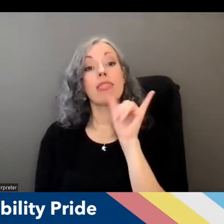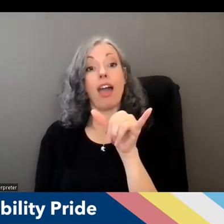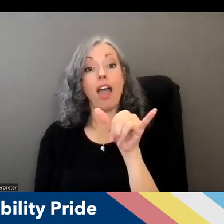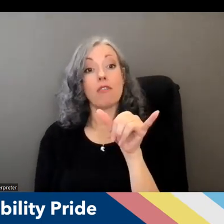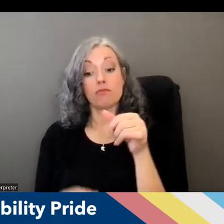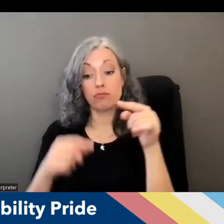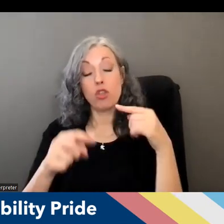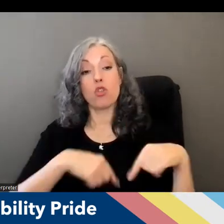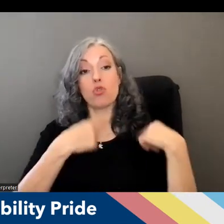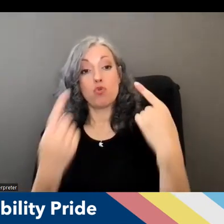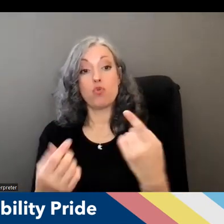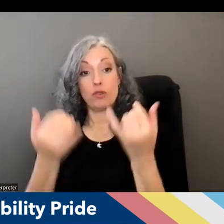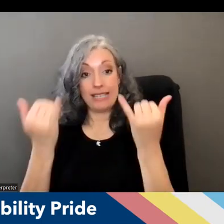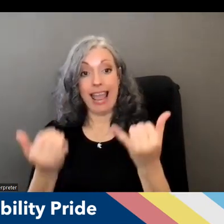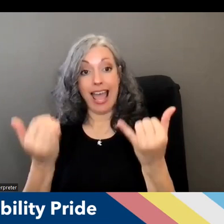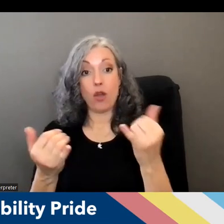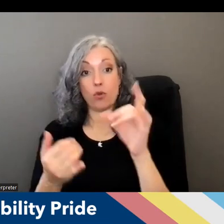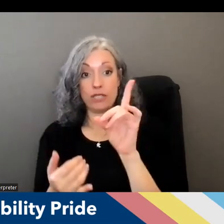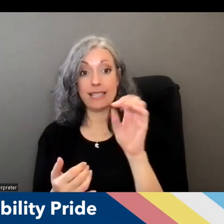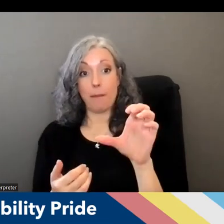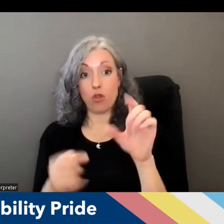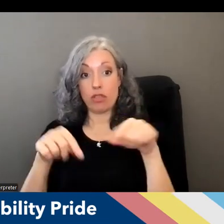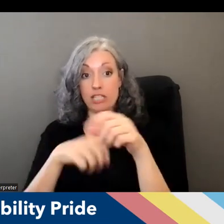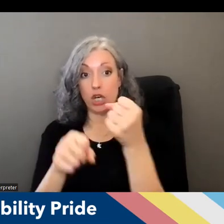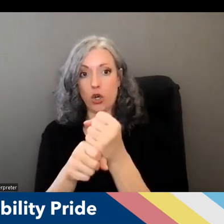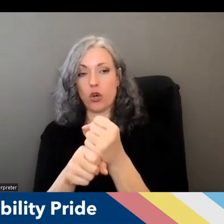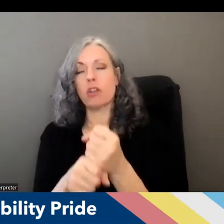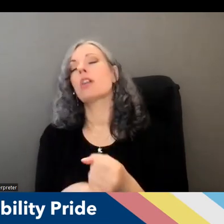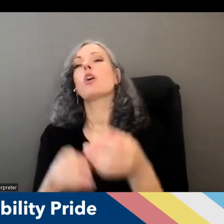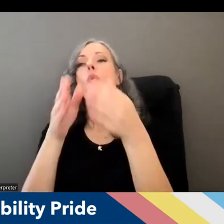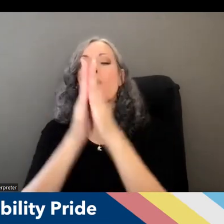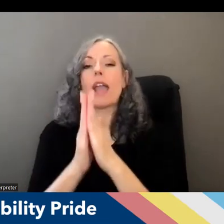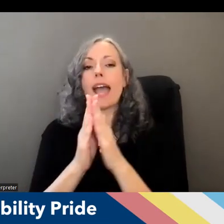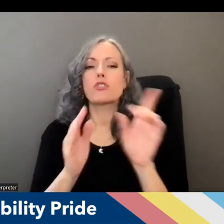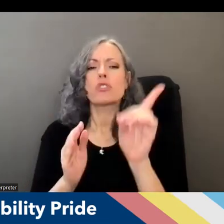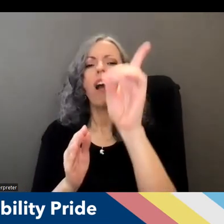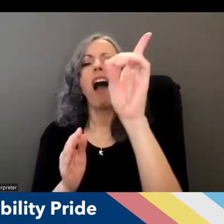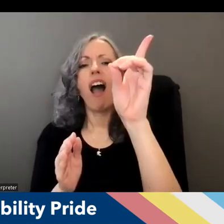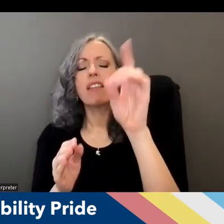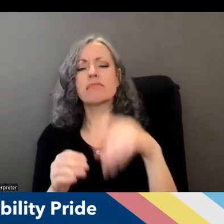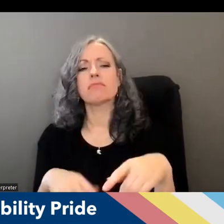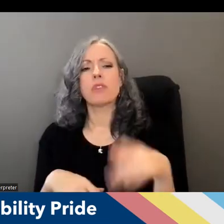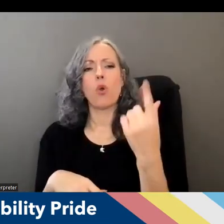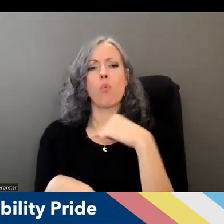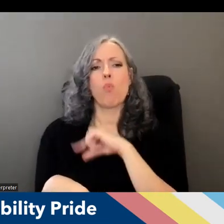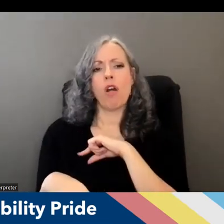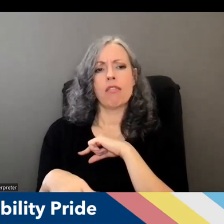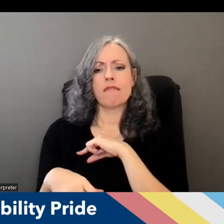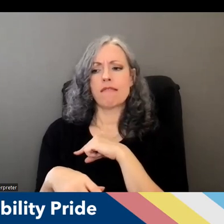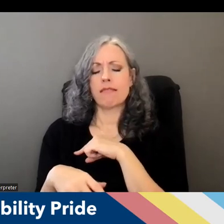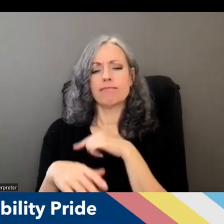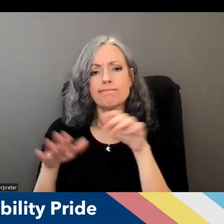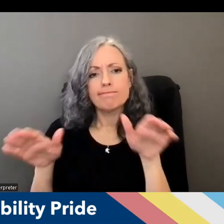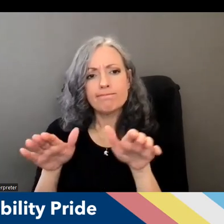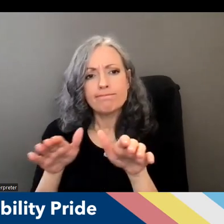december and we asked collaborative consulting to design a quantitative and qualitative method to help